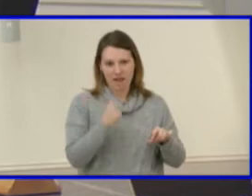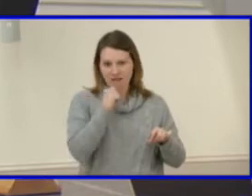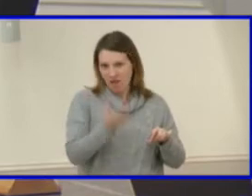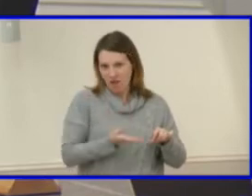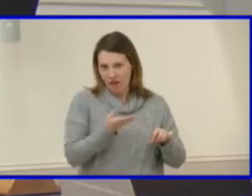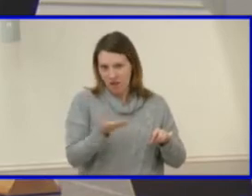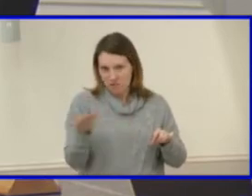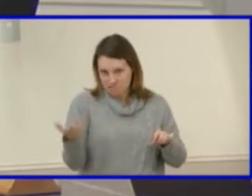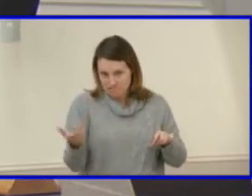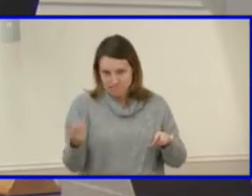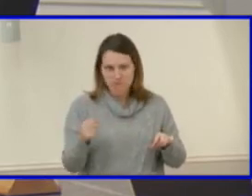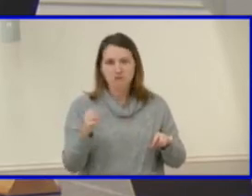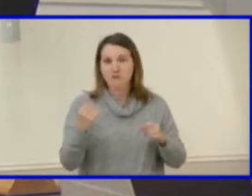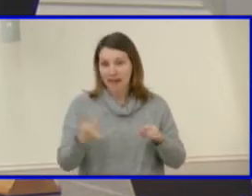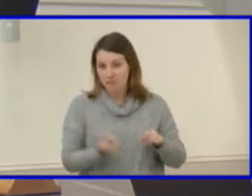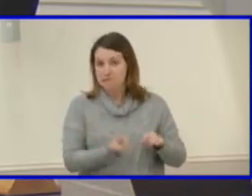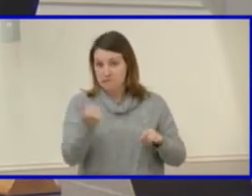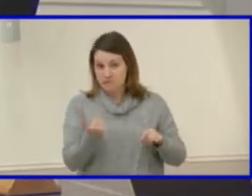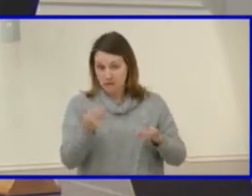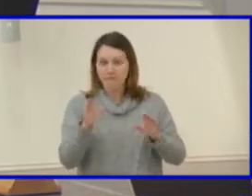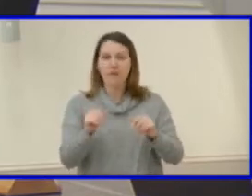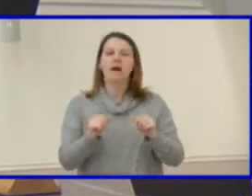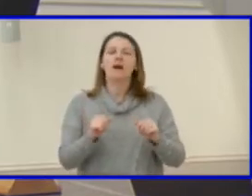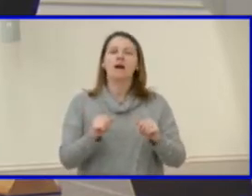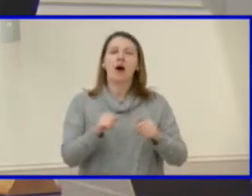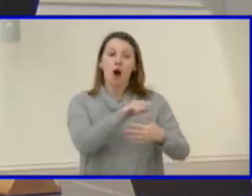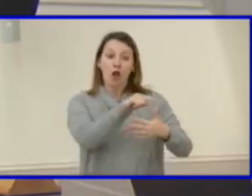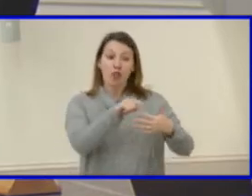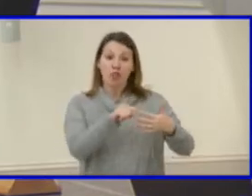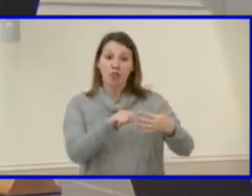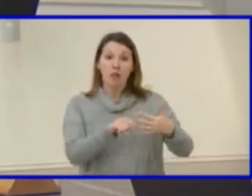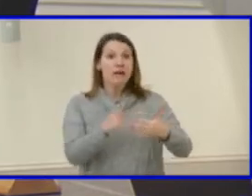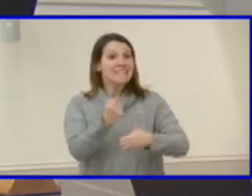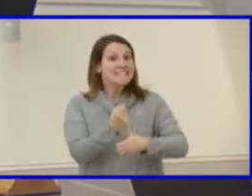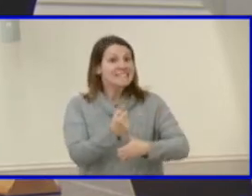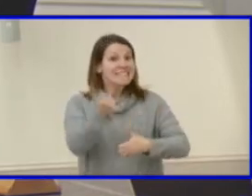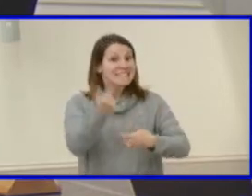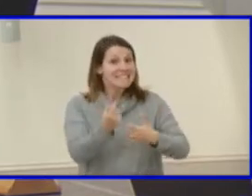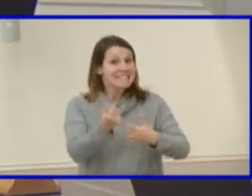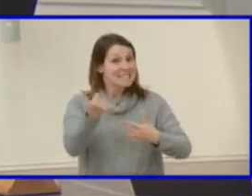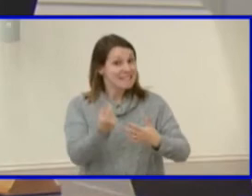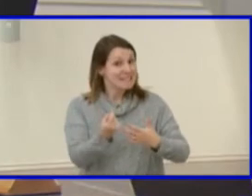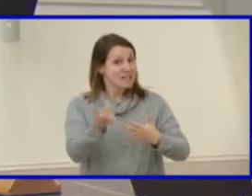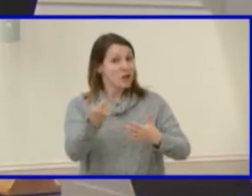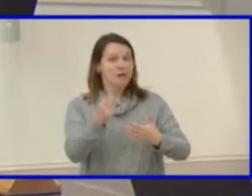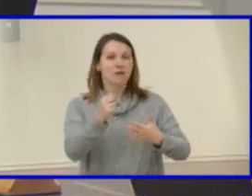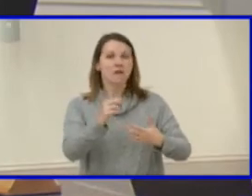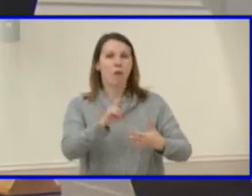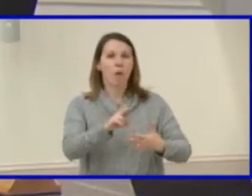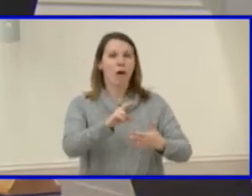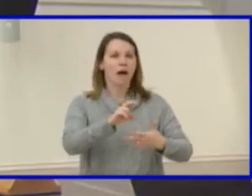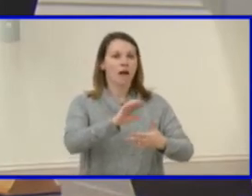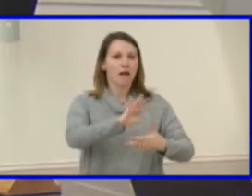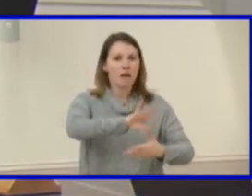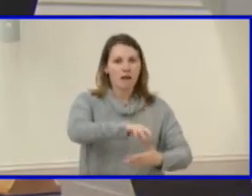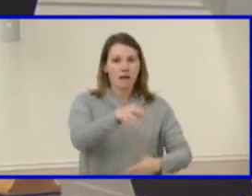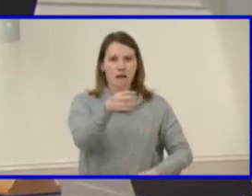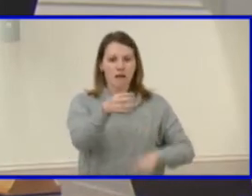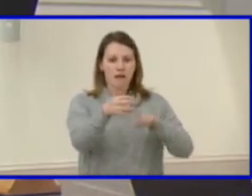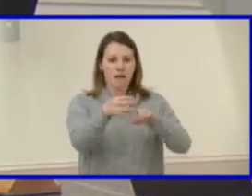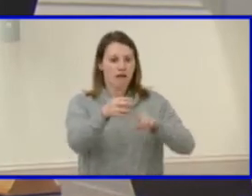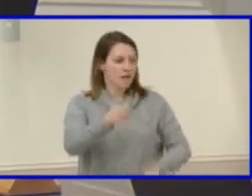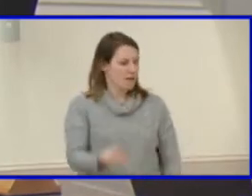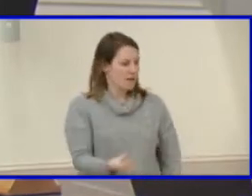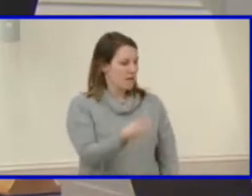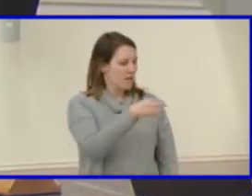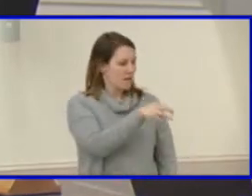Are those courses, are they eliminated or are they put in some sort of repository so they could be resurrected without going